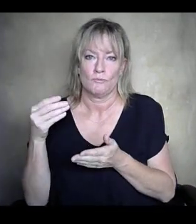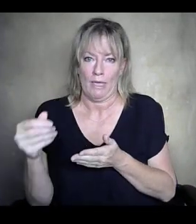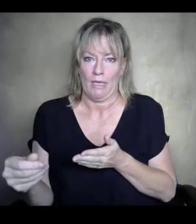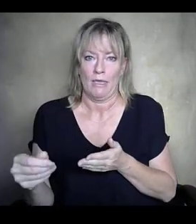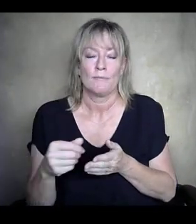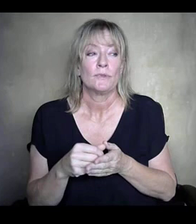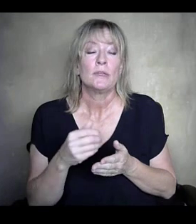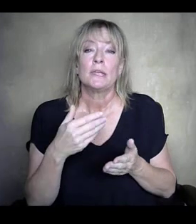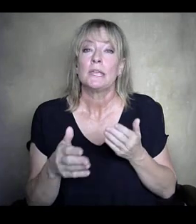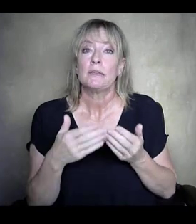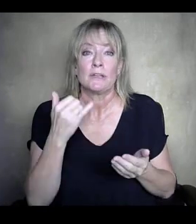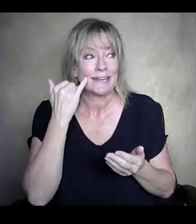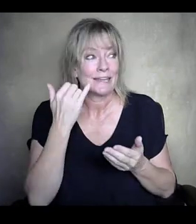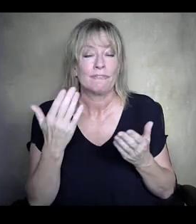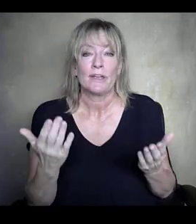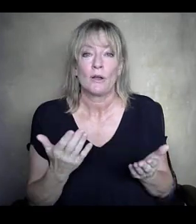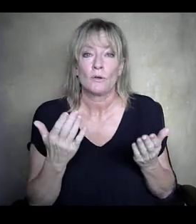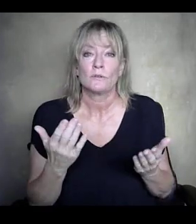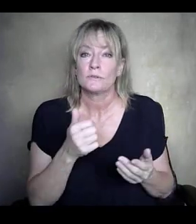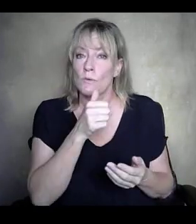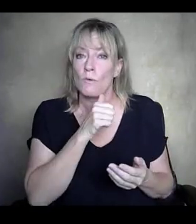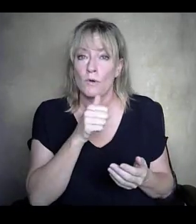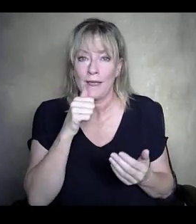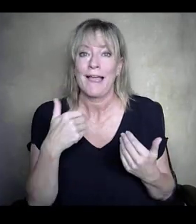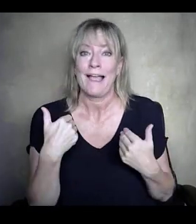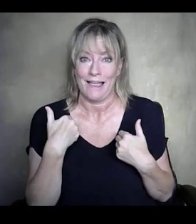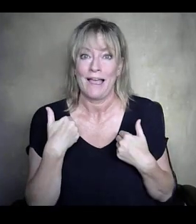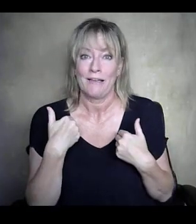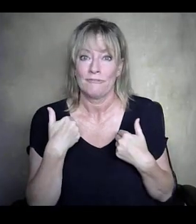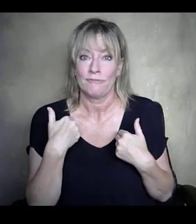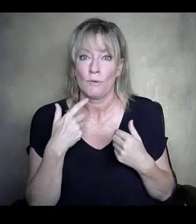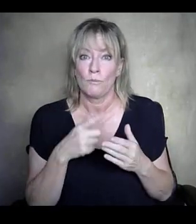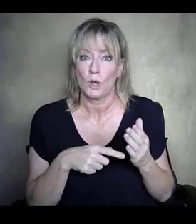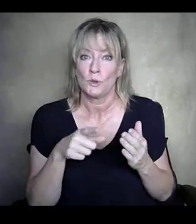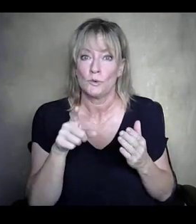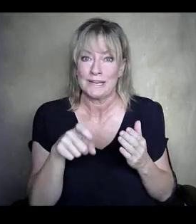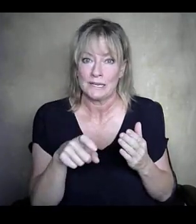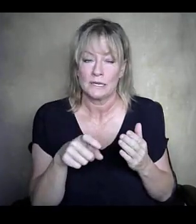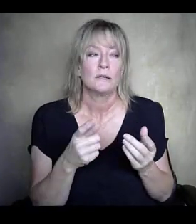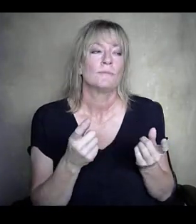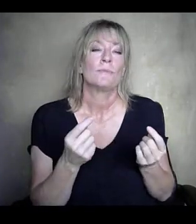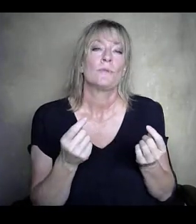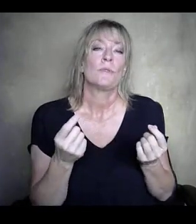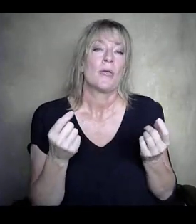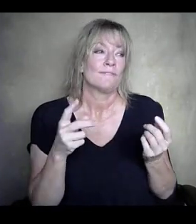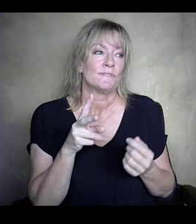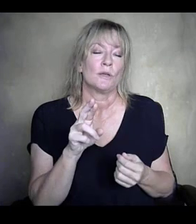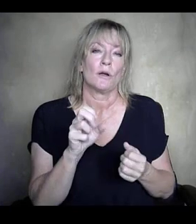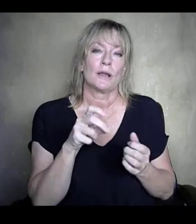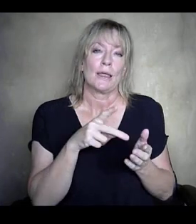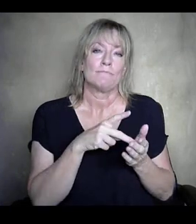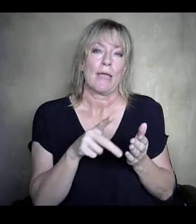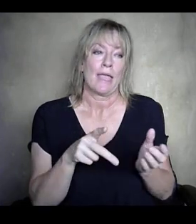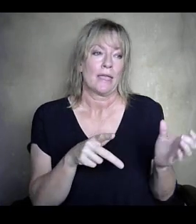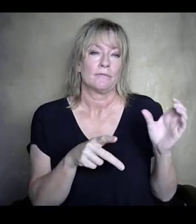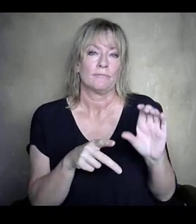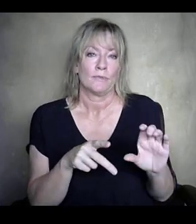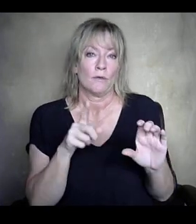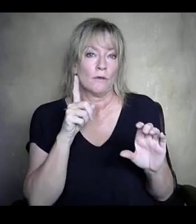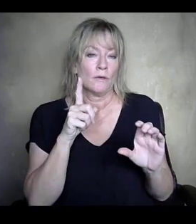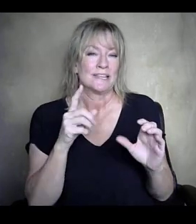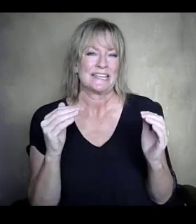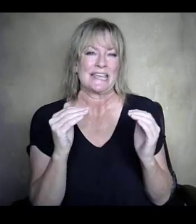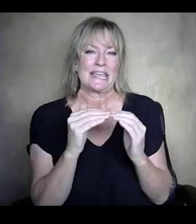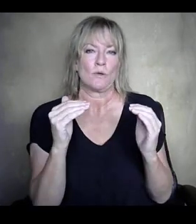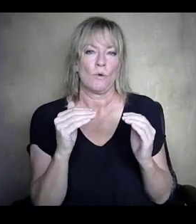VR can apply the amount for the in-state program to the higher cost of your preferred out-of-state program,